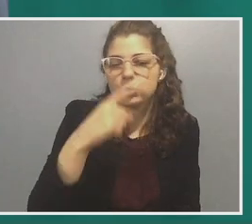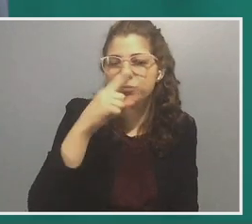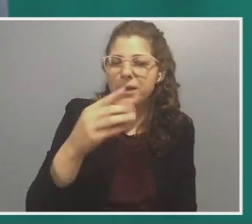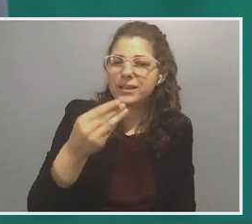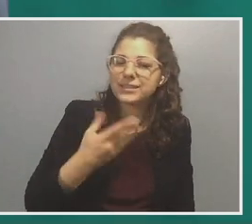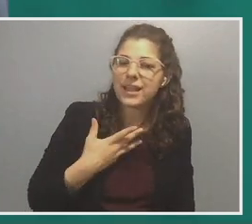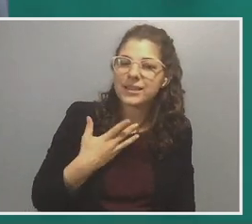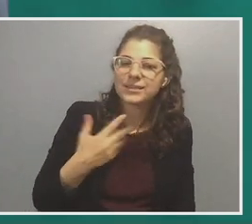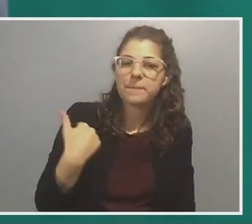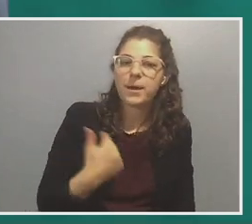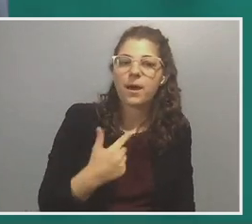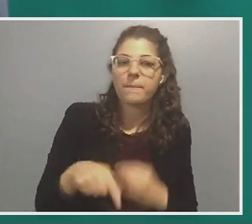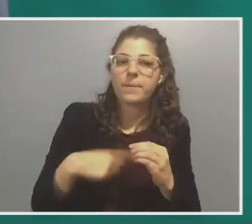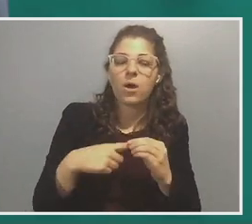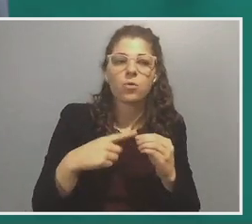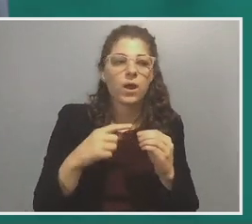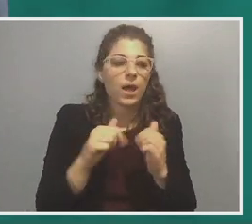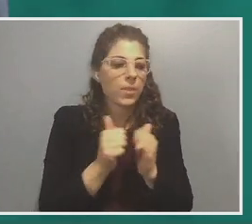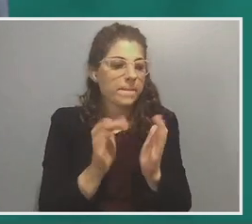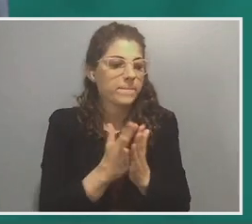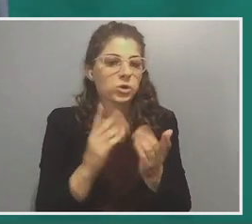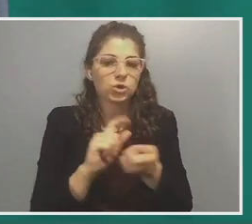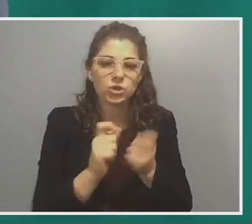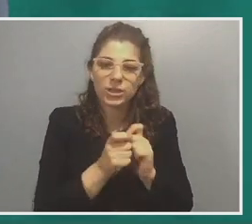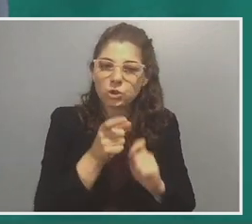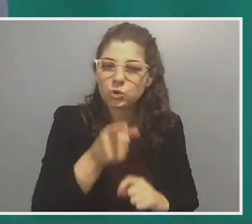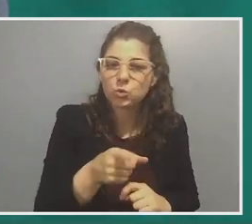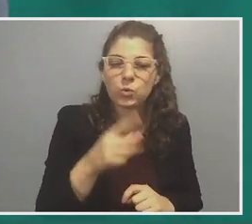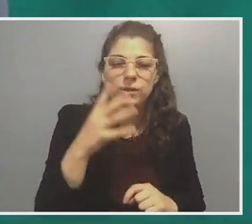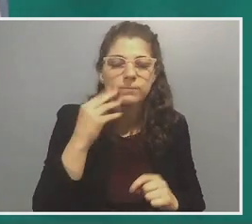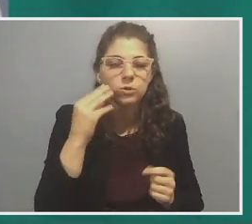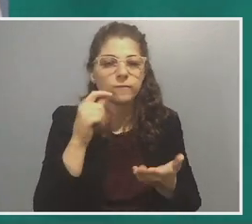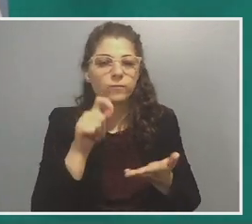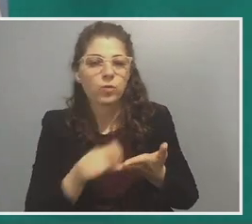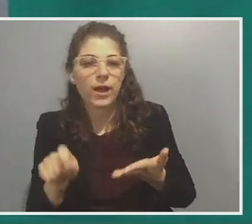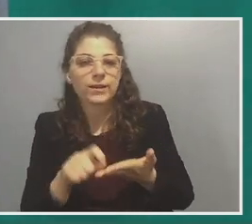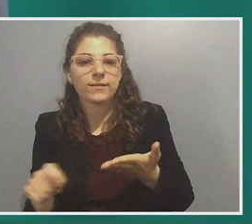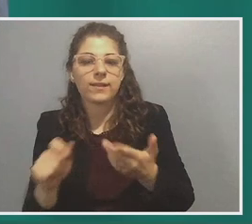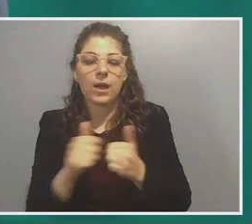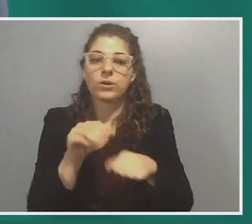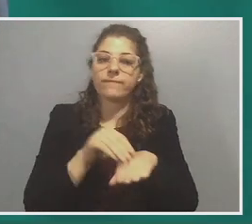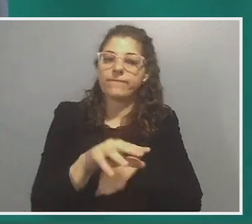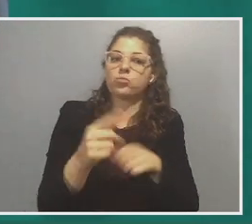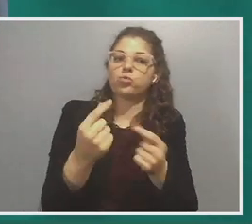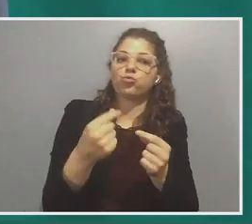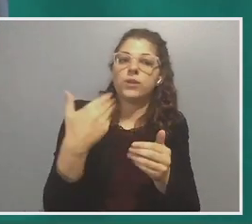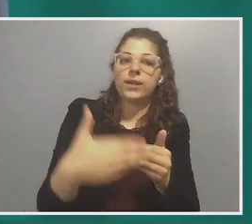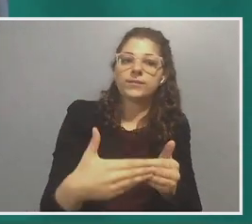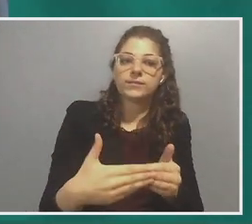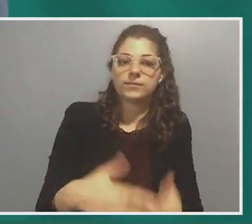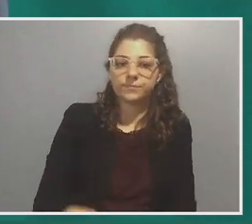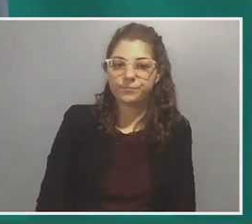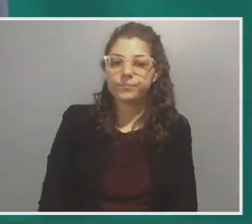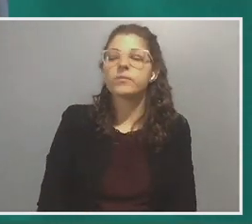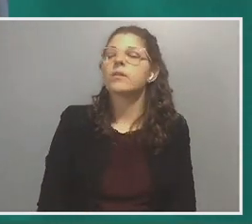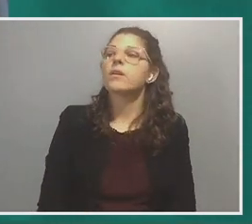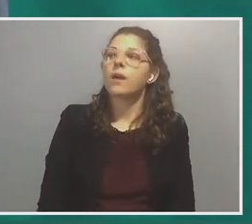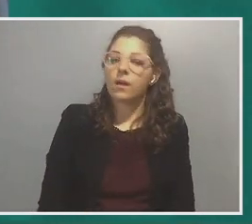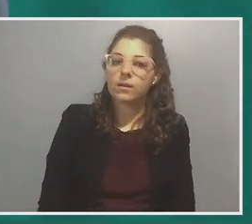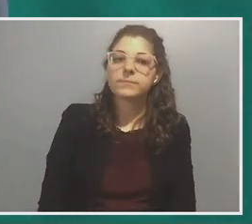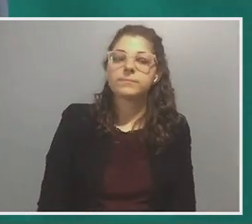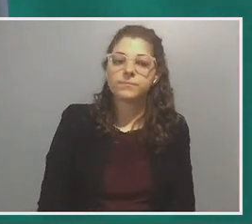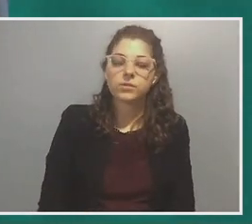what this book, how it's changed you experience of writing it and how it may influence what you do next? I think, well,